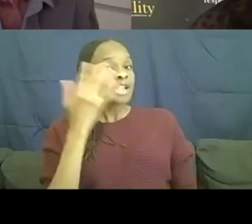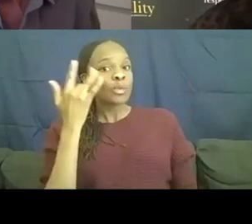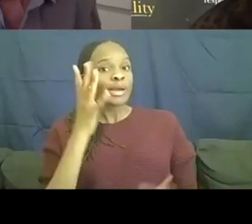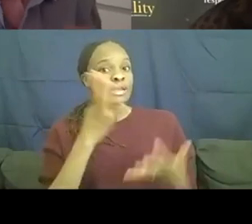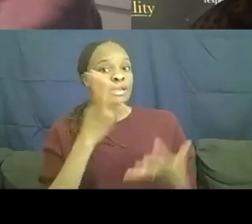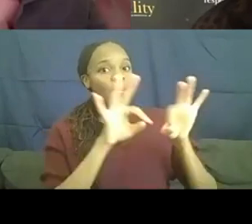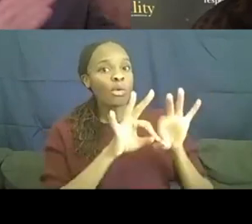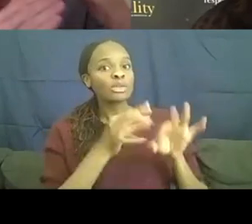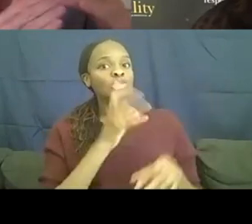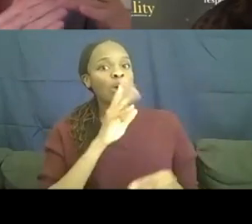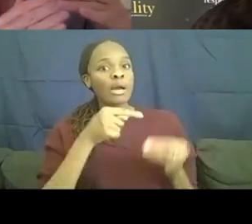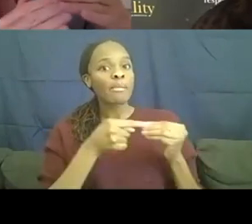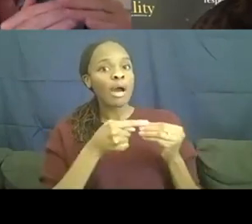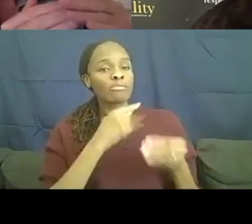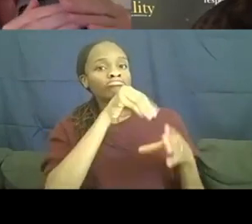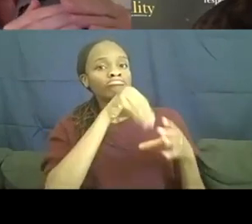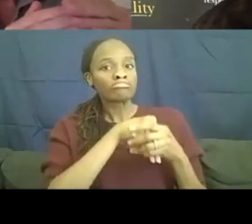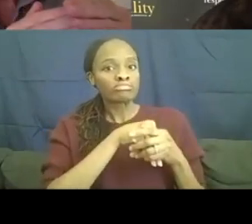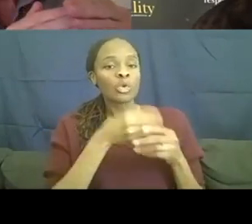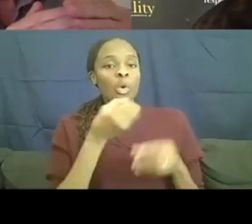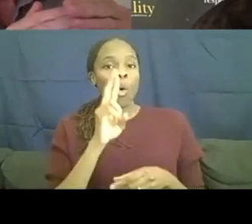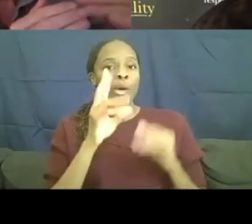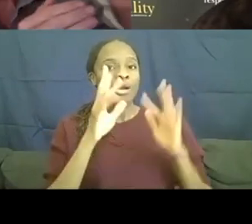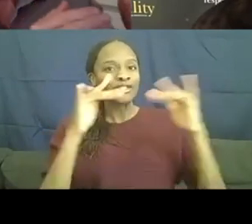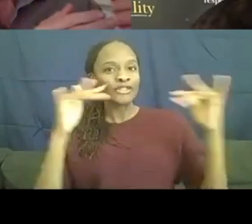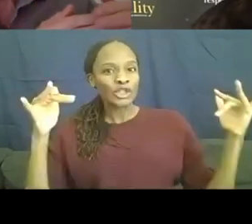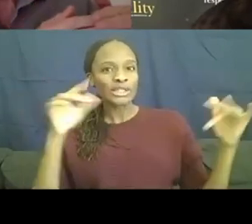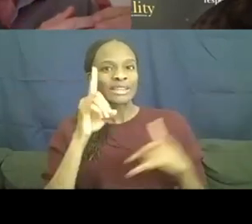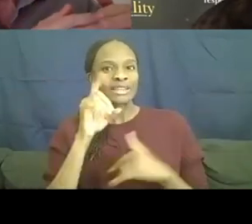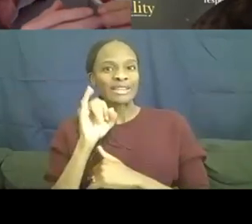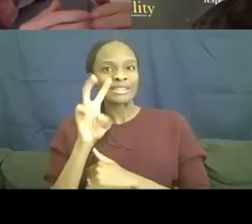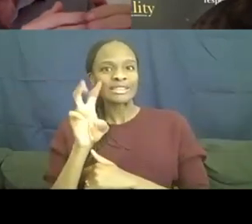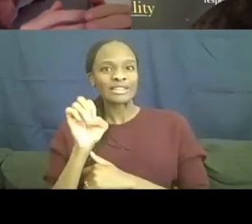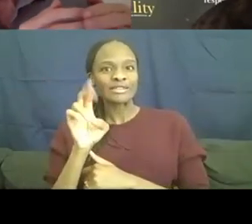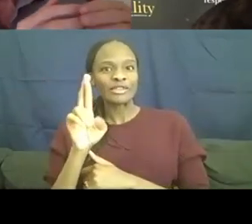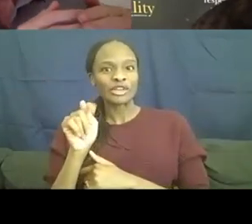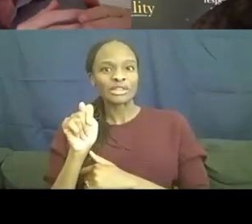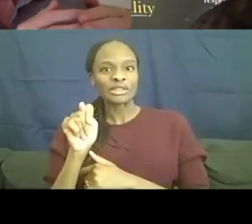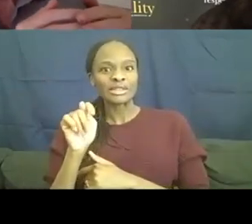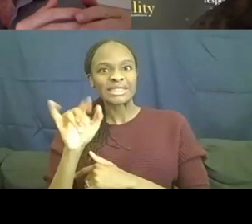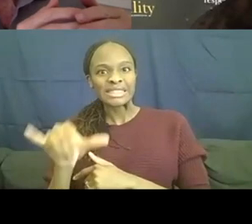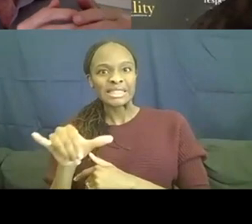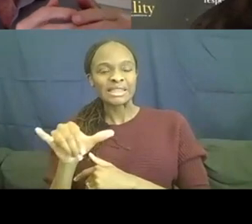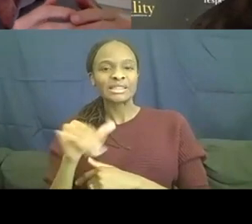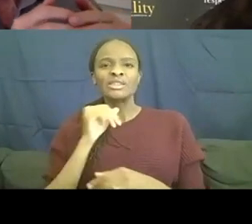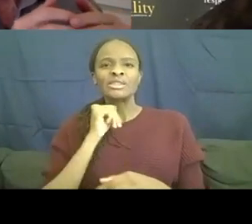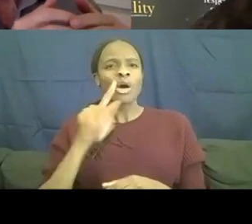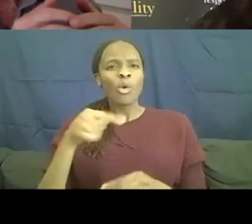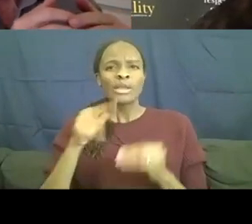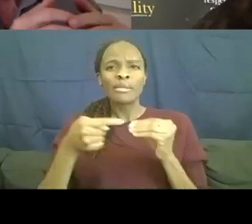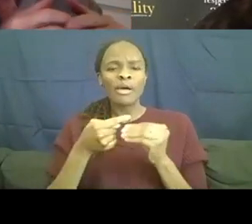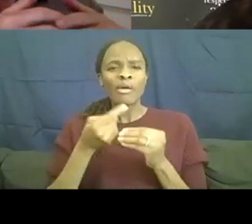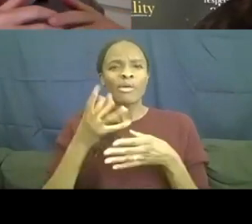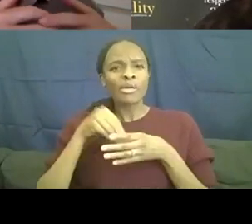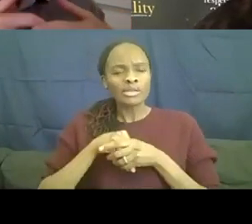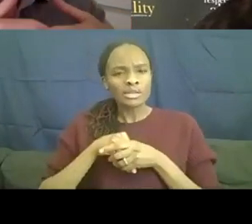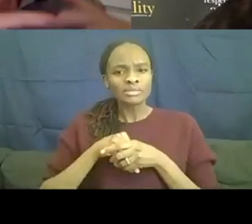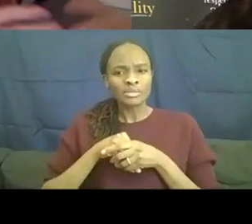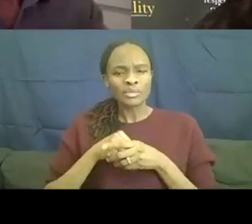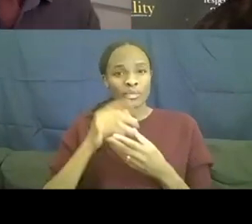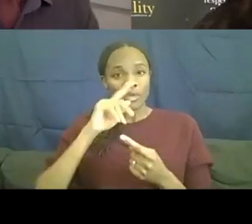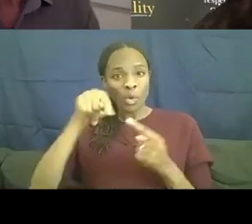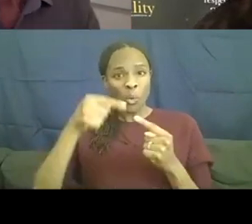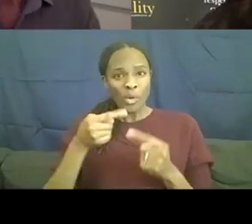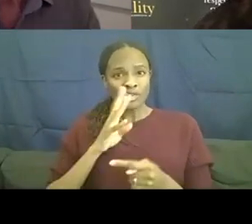that we don't just think of it as someone with autism, that when we look at autism, we have to have, we have to focus on a